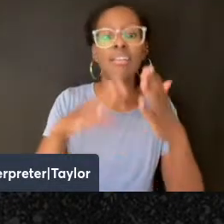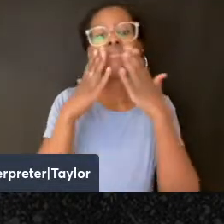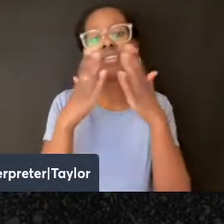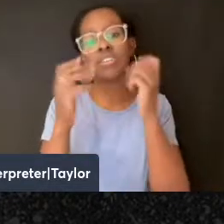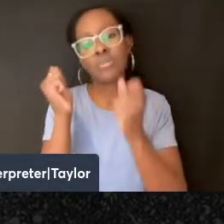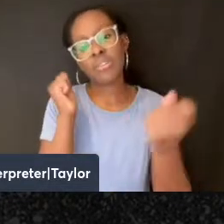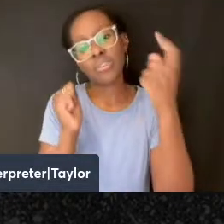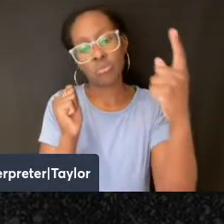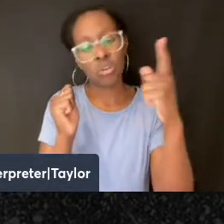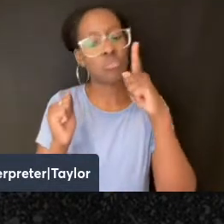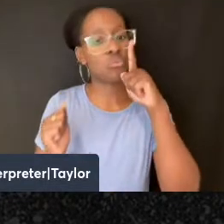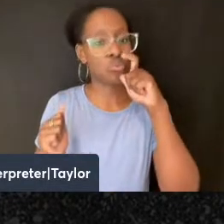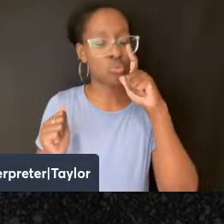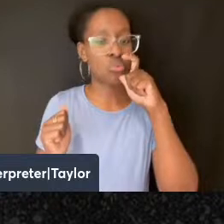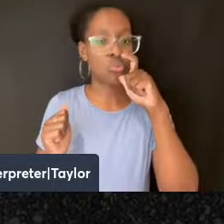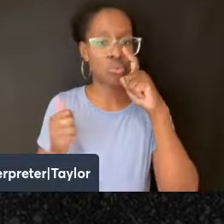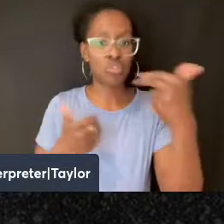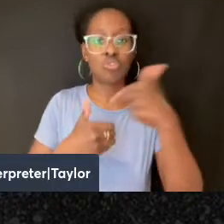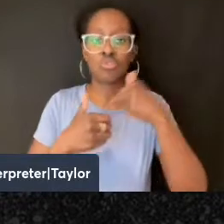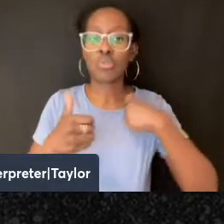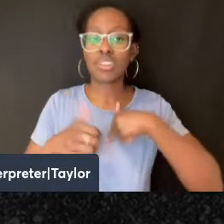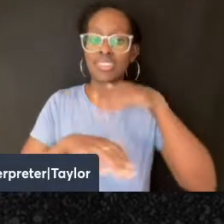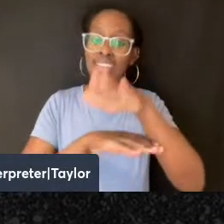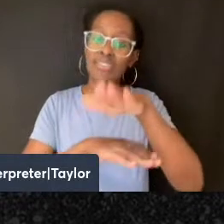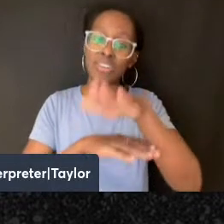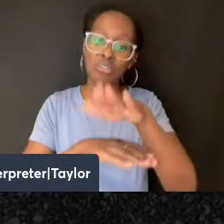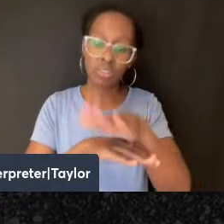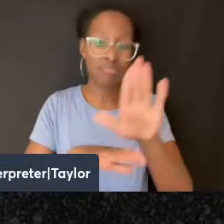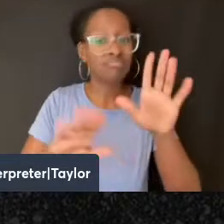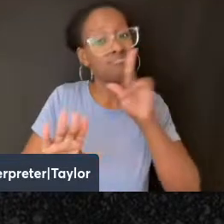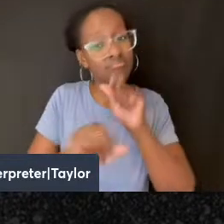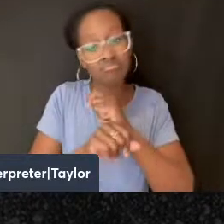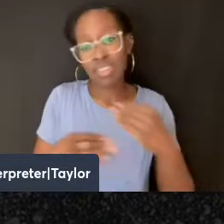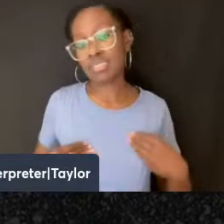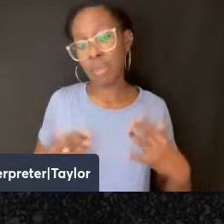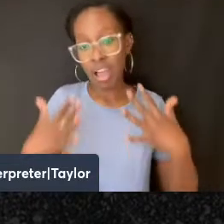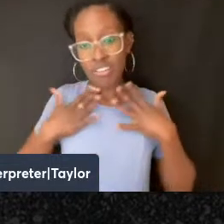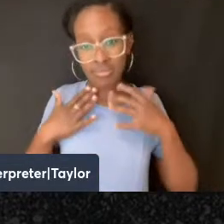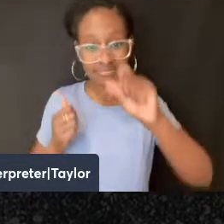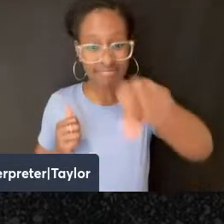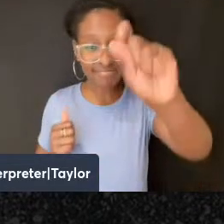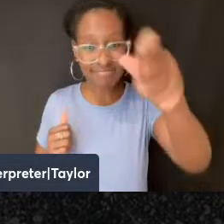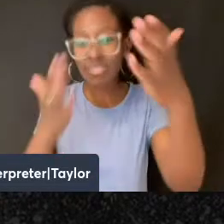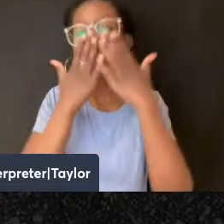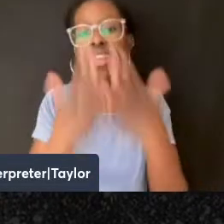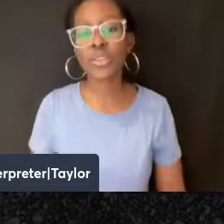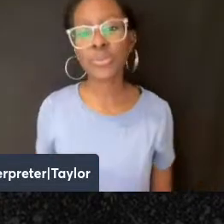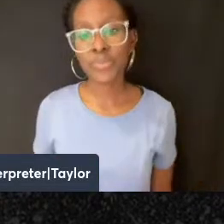everybody who joined us this evening. It was inspiring. It truly was. So thank you.